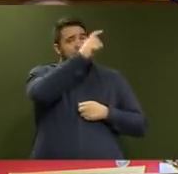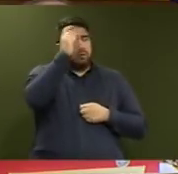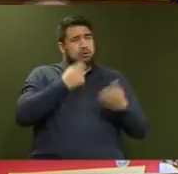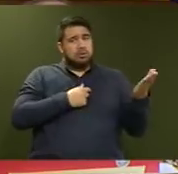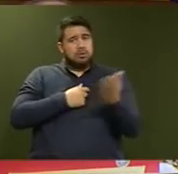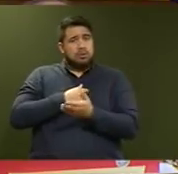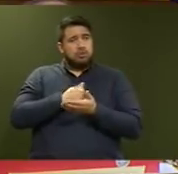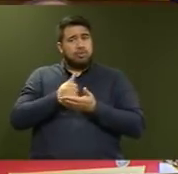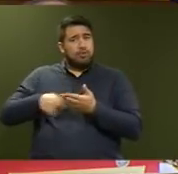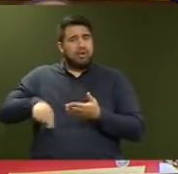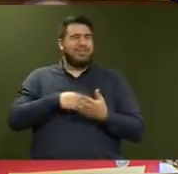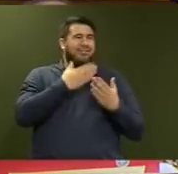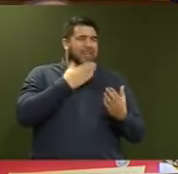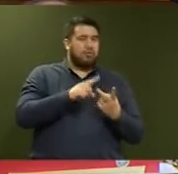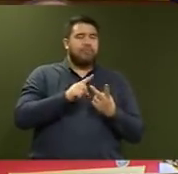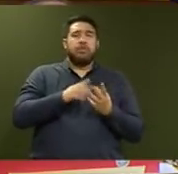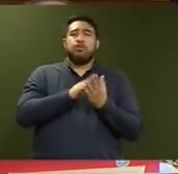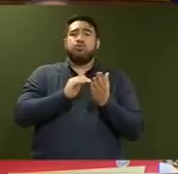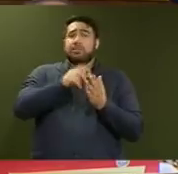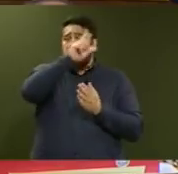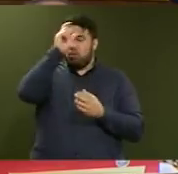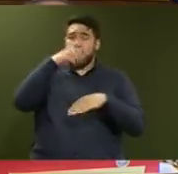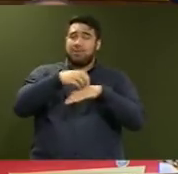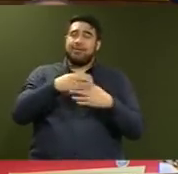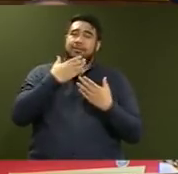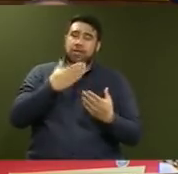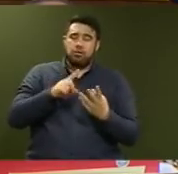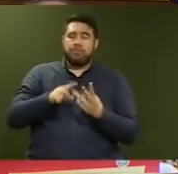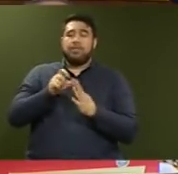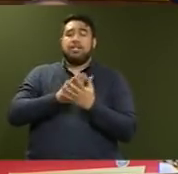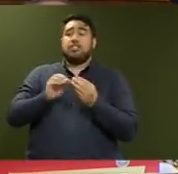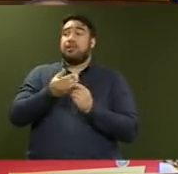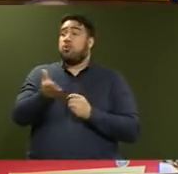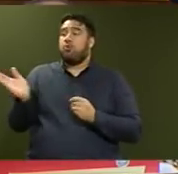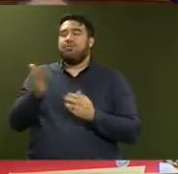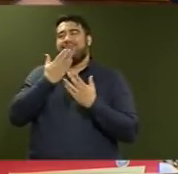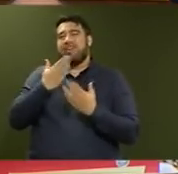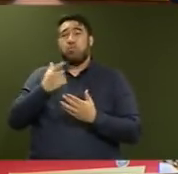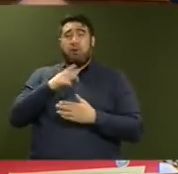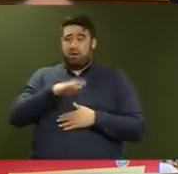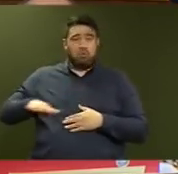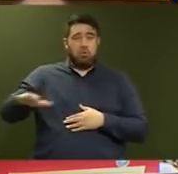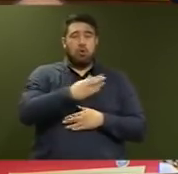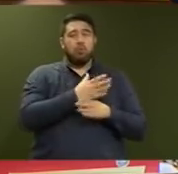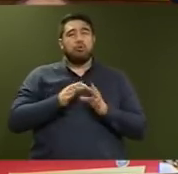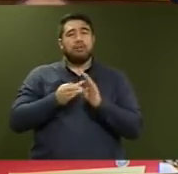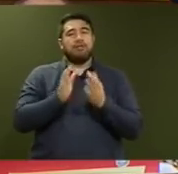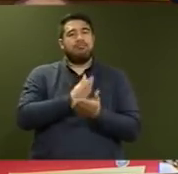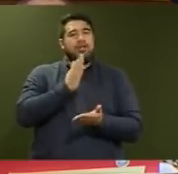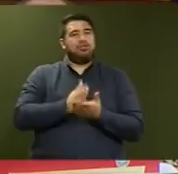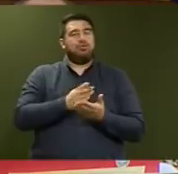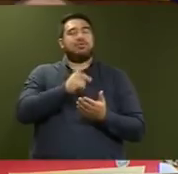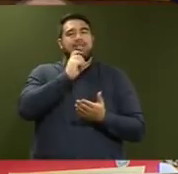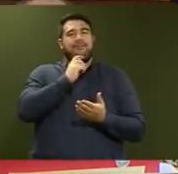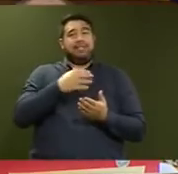to thank the New Zealand Nurses' Organisation, and I want to thank the DHBs, who all worked constructively together to ensure that there were safe staffing arrangements in place around